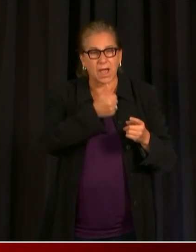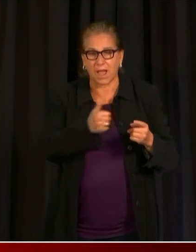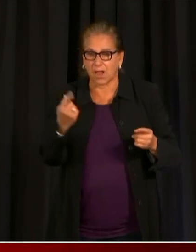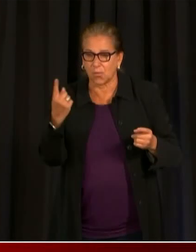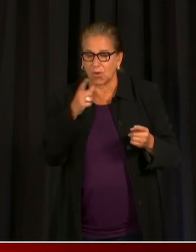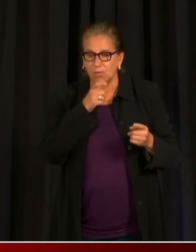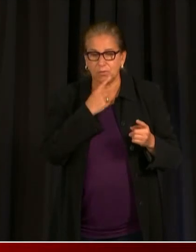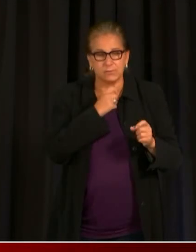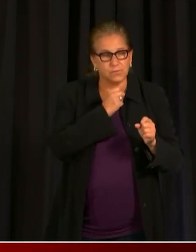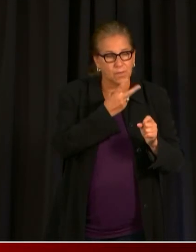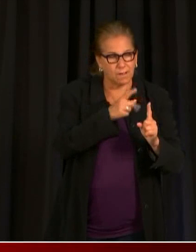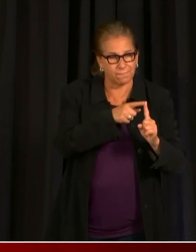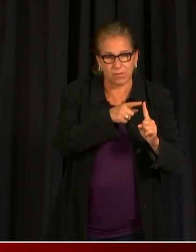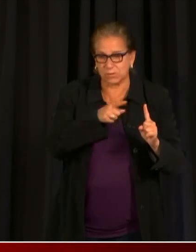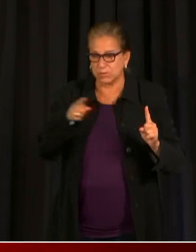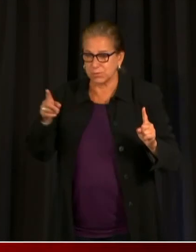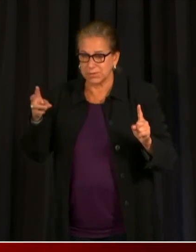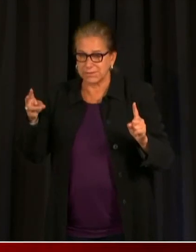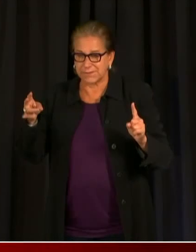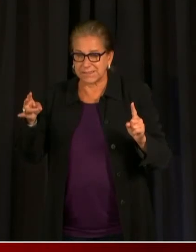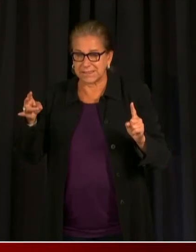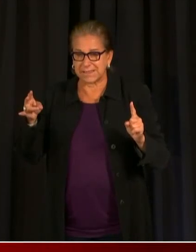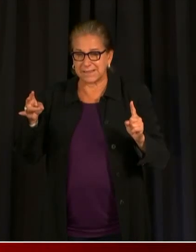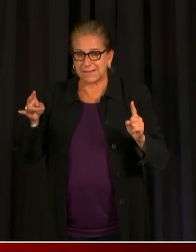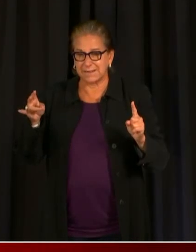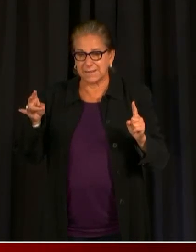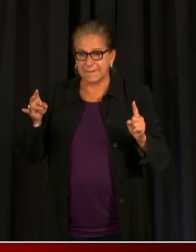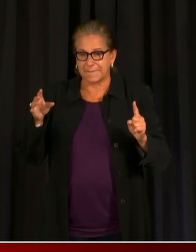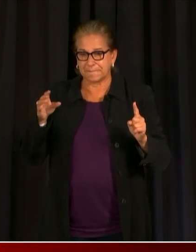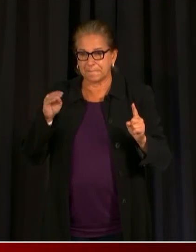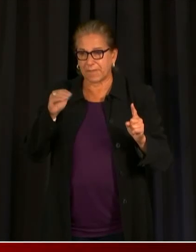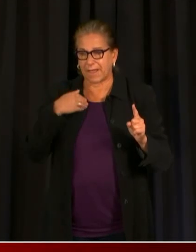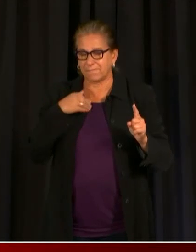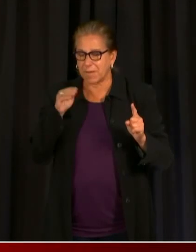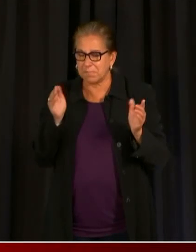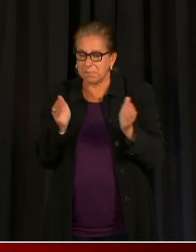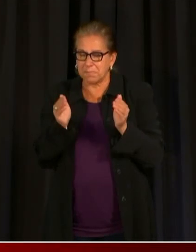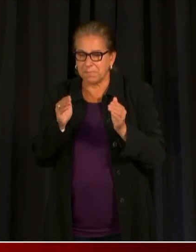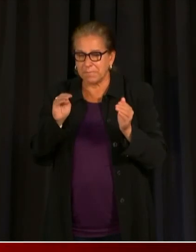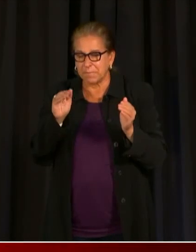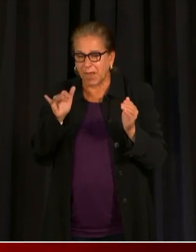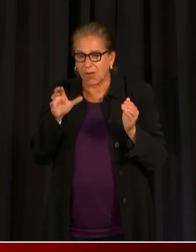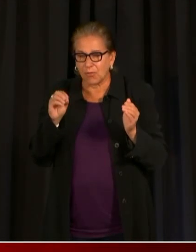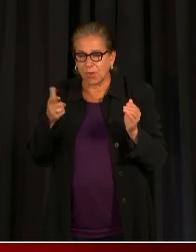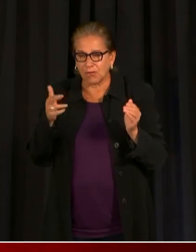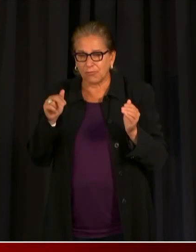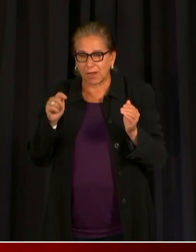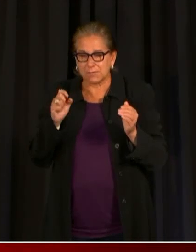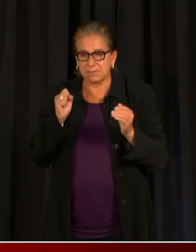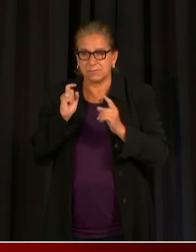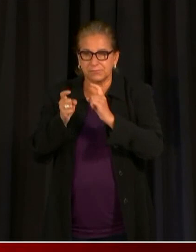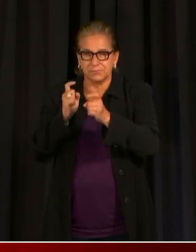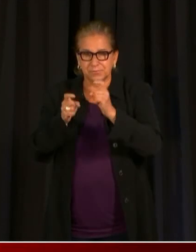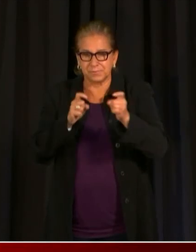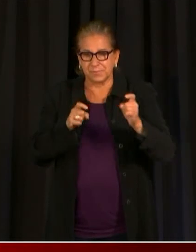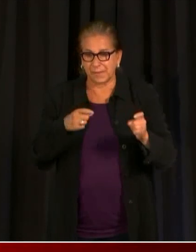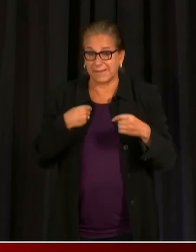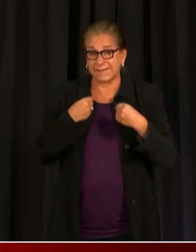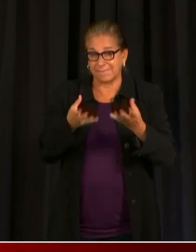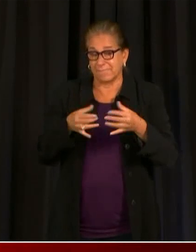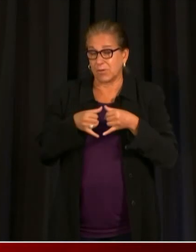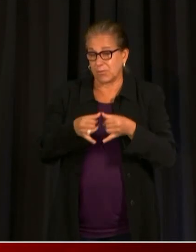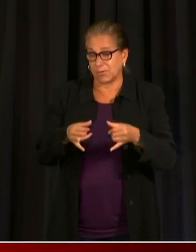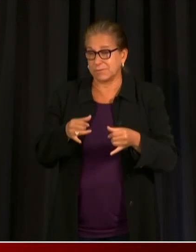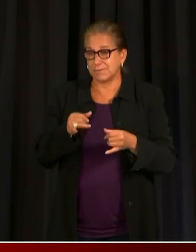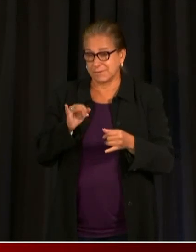will receive micro grants to fund their own events and prizes for students to get vaccinated.